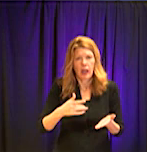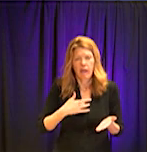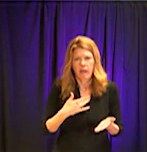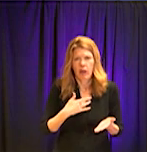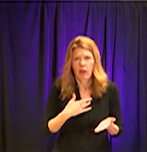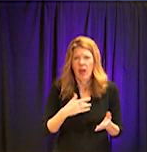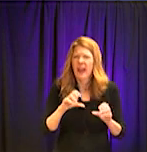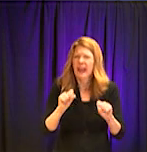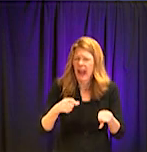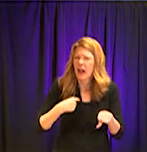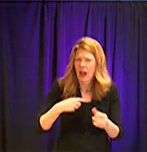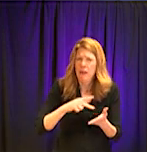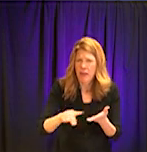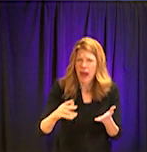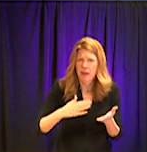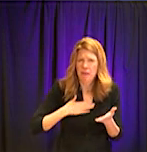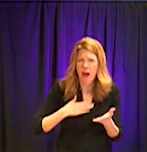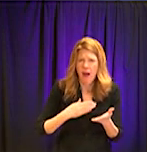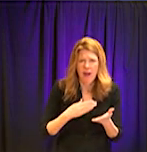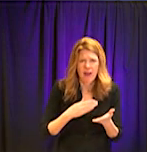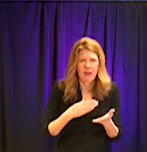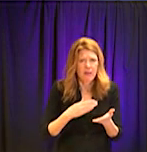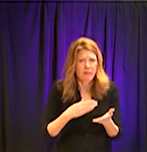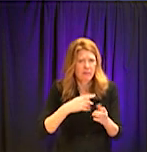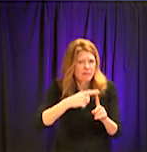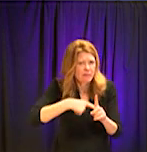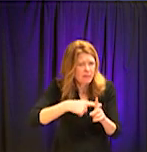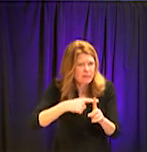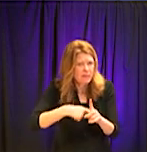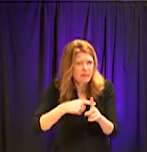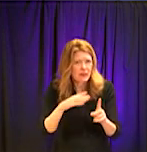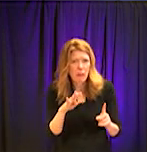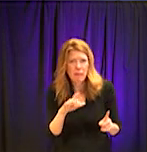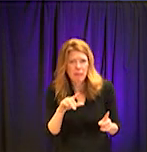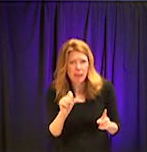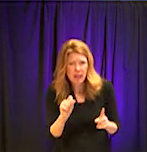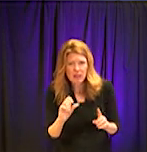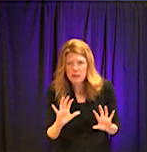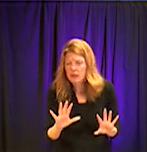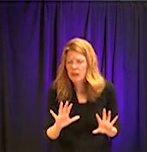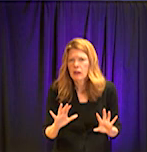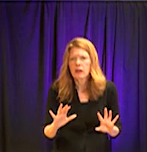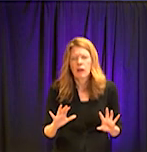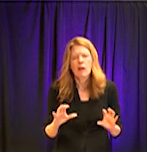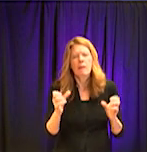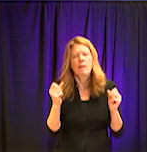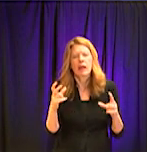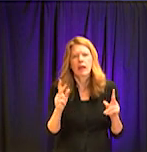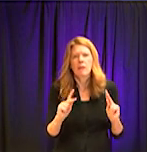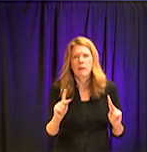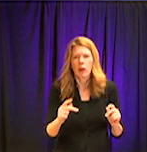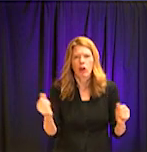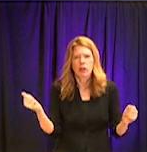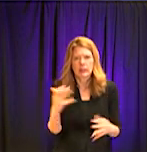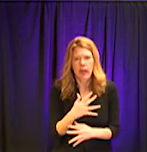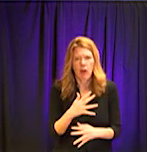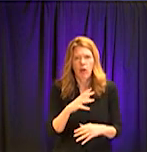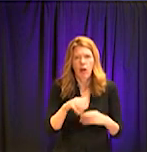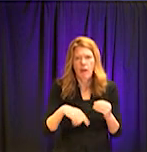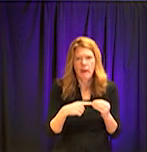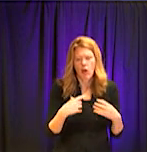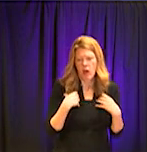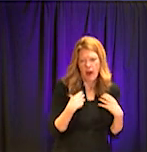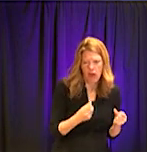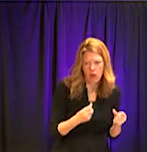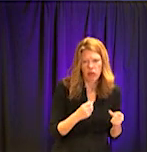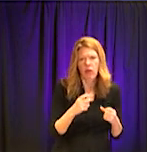And so we're here because we know that you're scared. We know that you have a lot of questions. And I want to say at